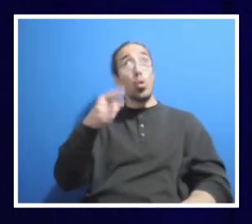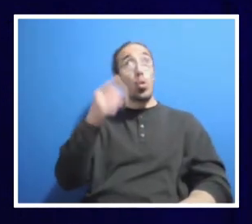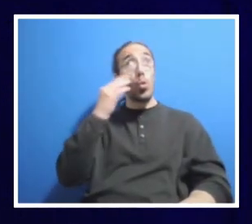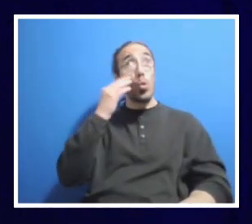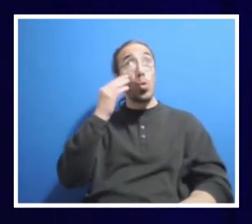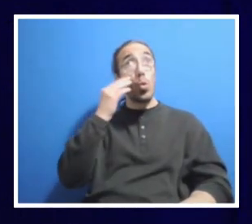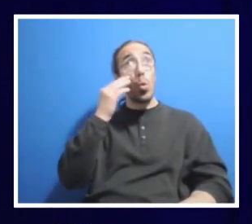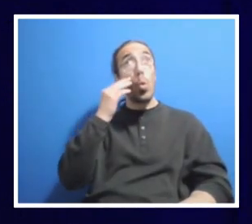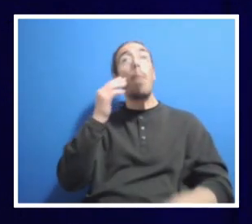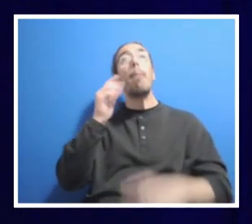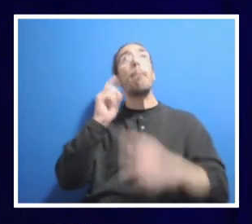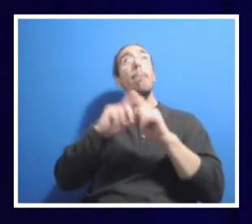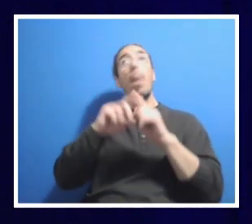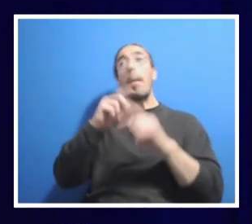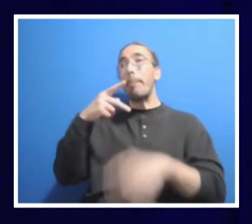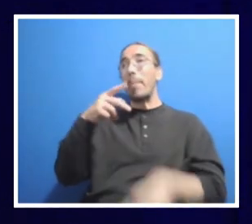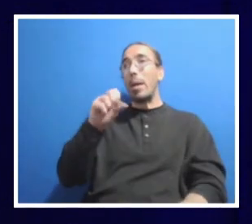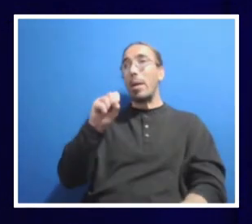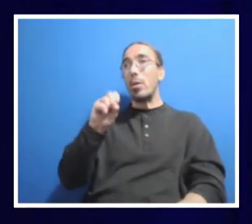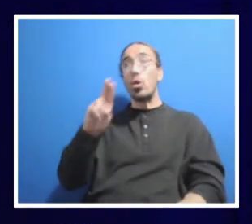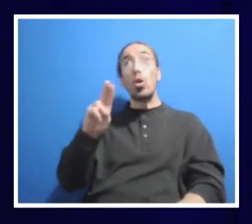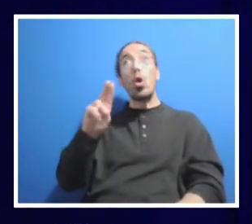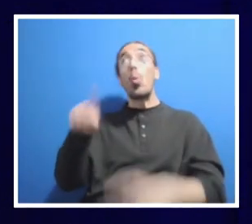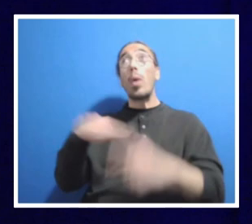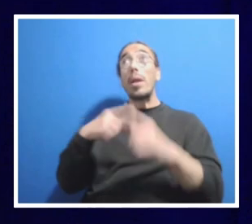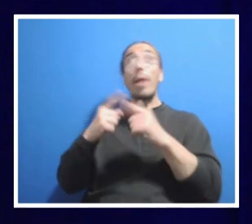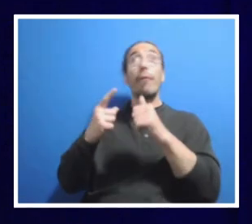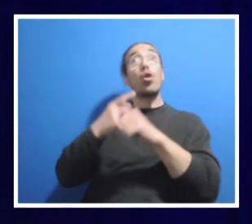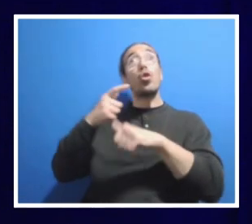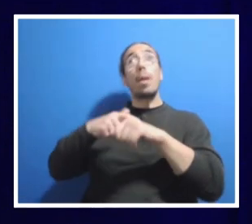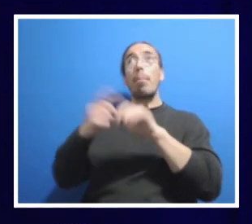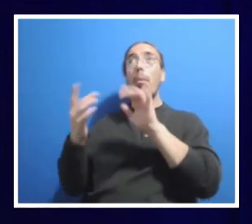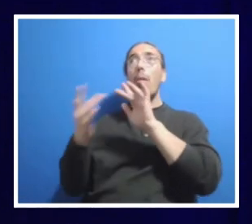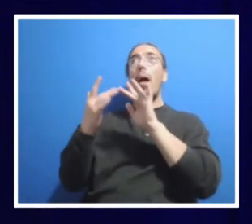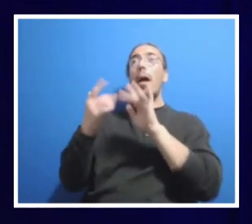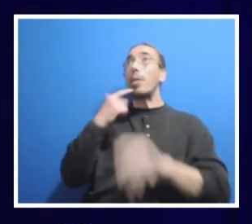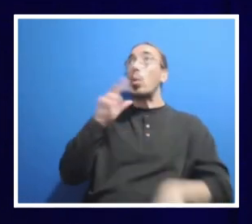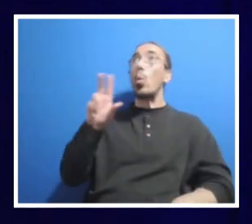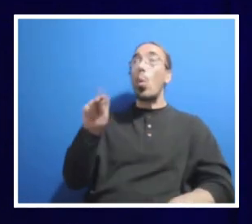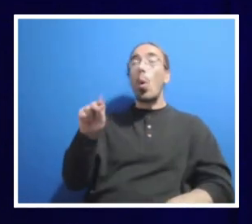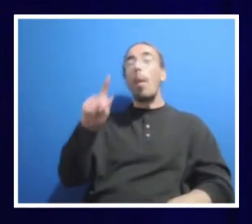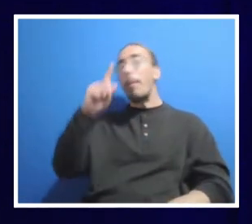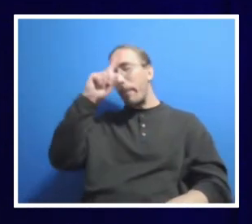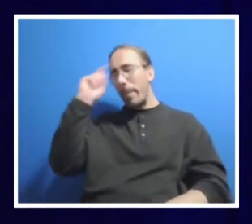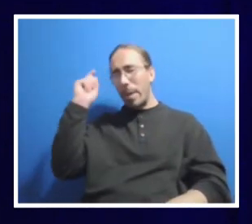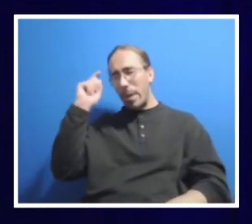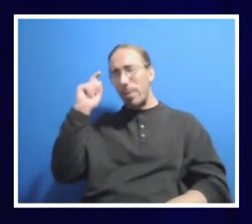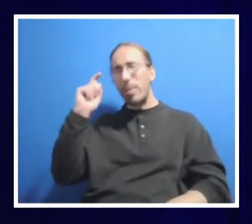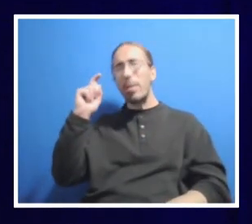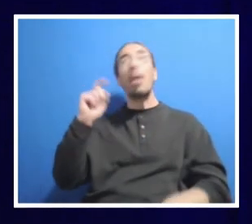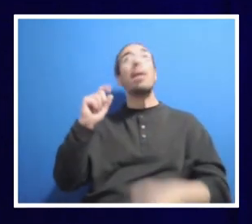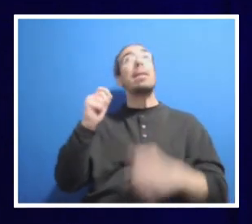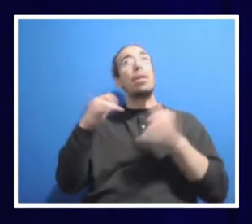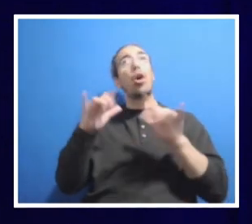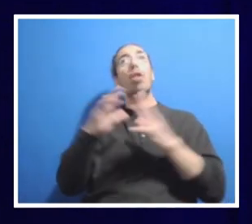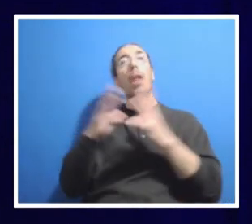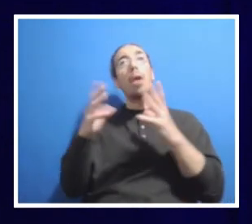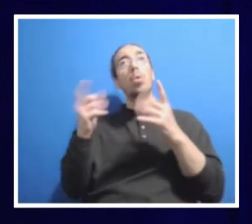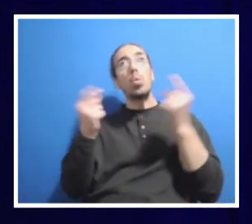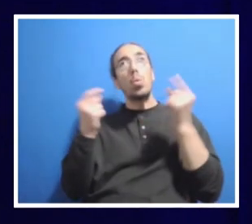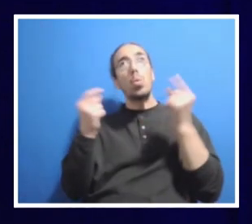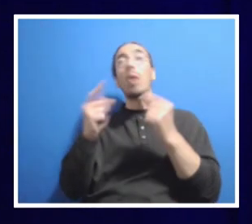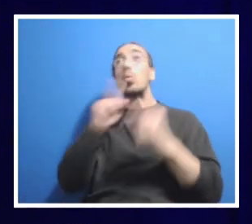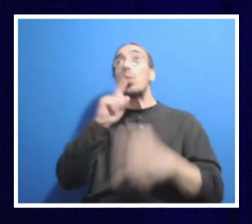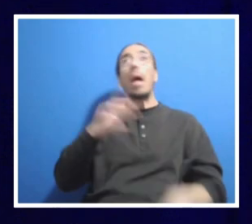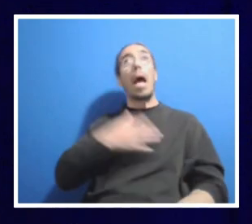But when Penn State first reached out to me, I said no, you know, because I said I still have lots of things to do. I was very happy at